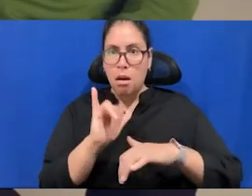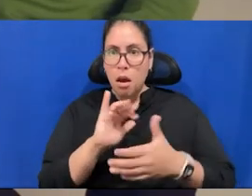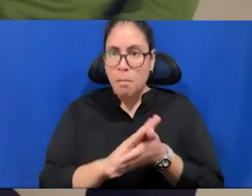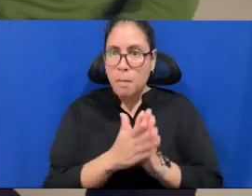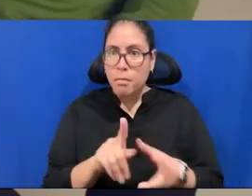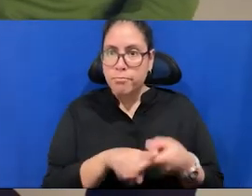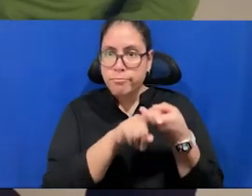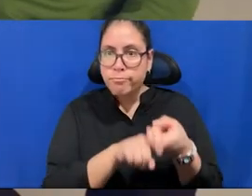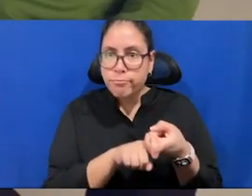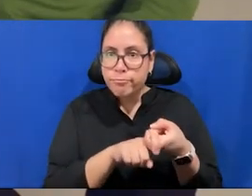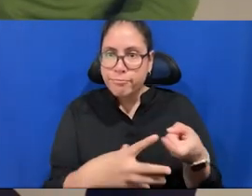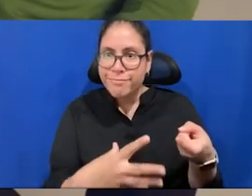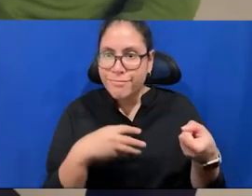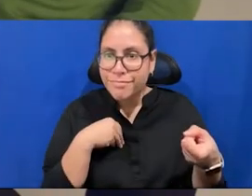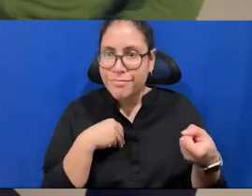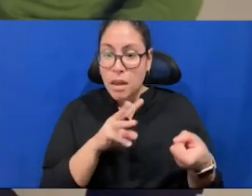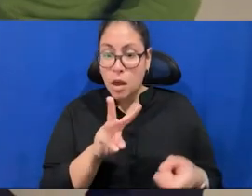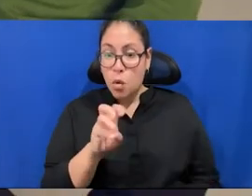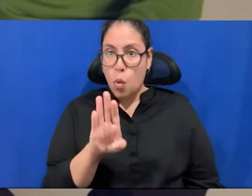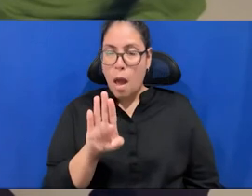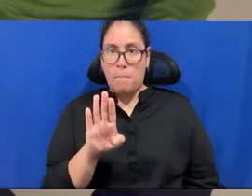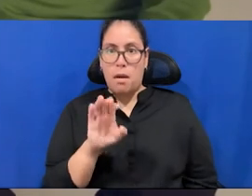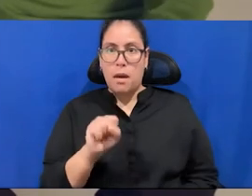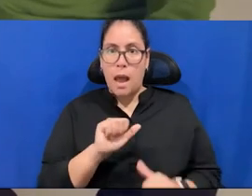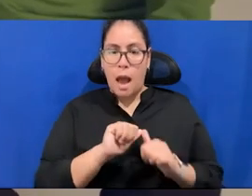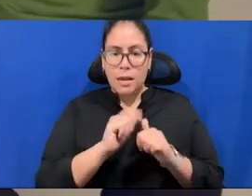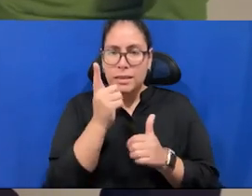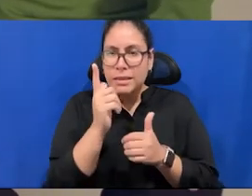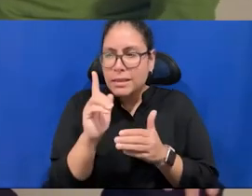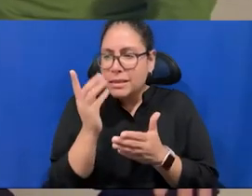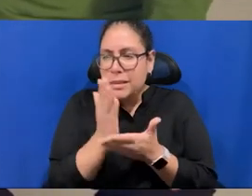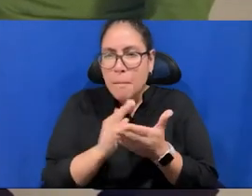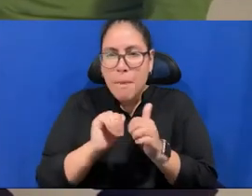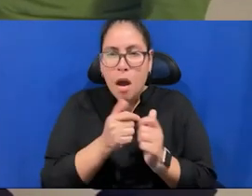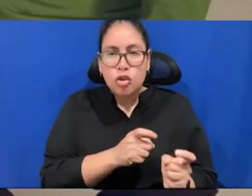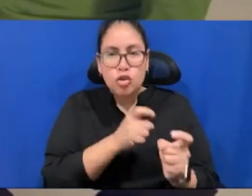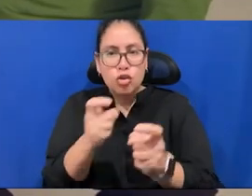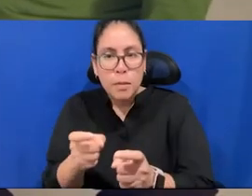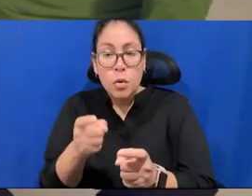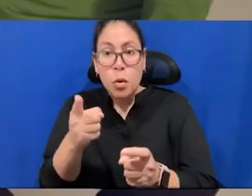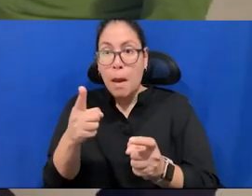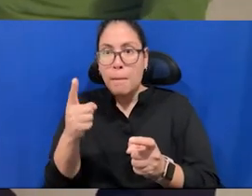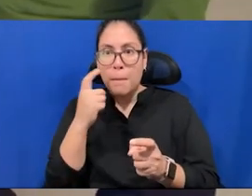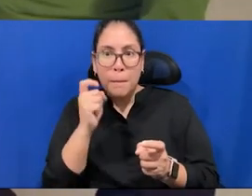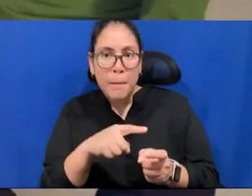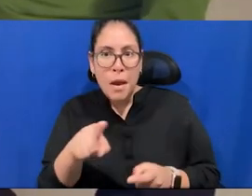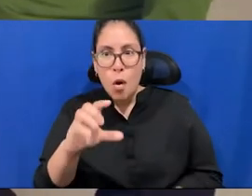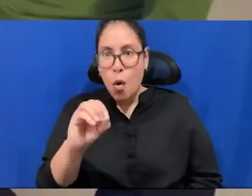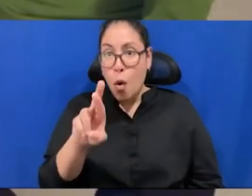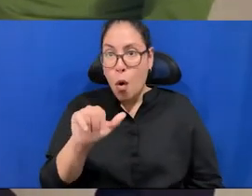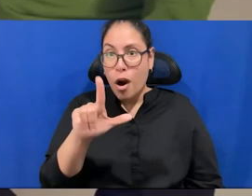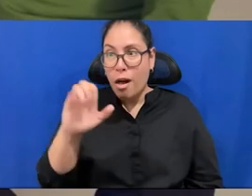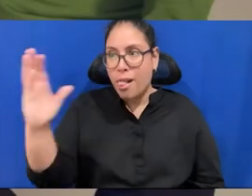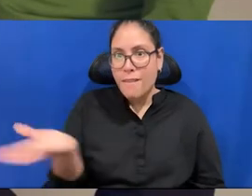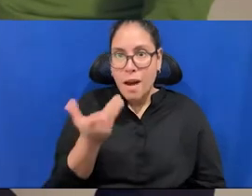the web is able to somehow to contribute. And then you can run an oracle and you can start to ask questions and you can engage in the world